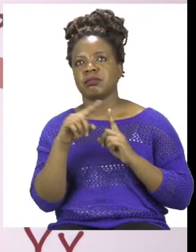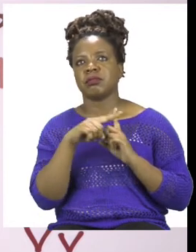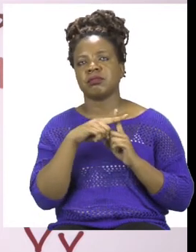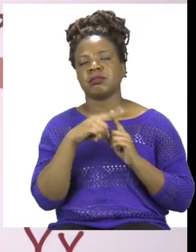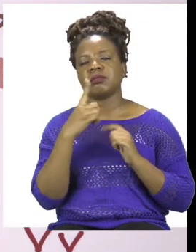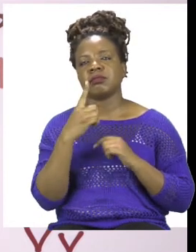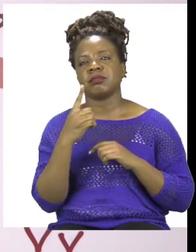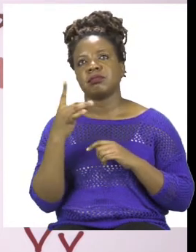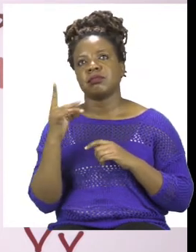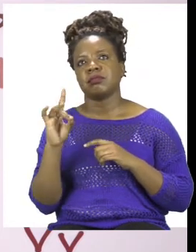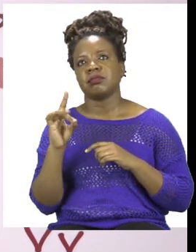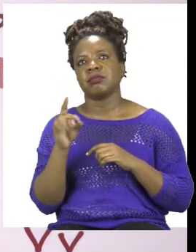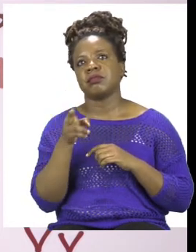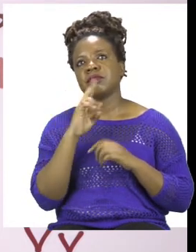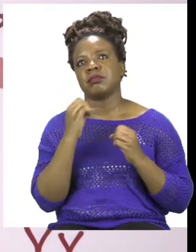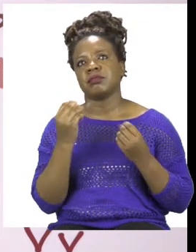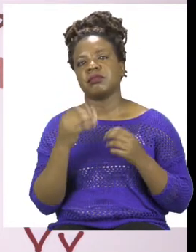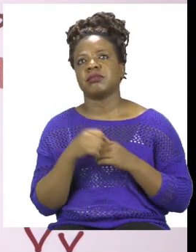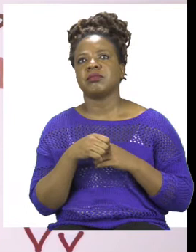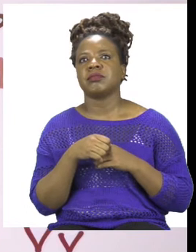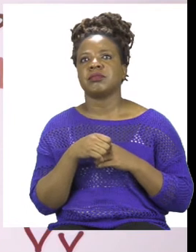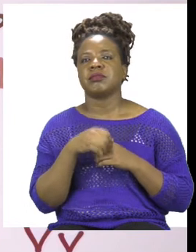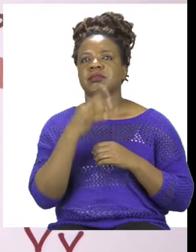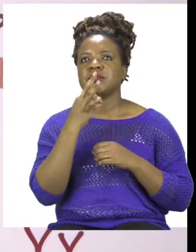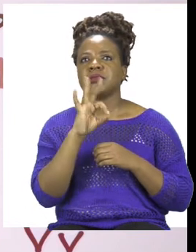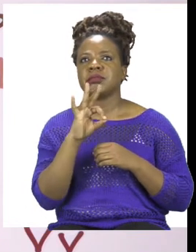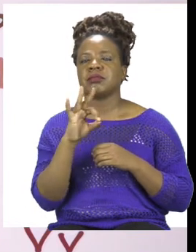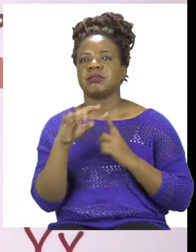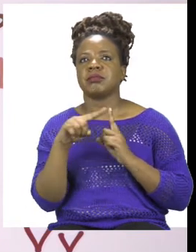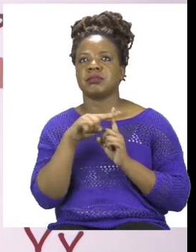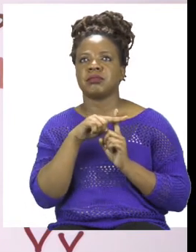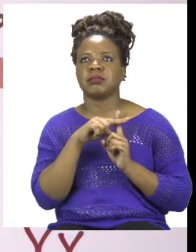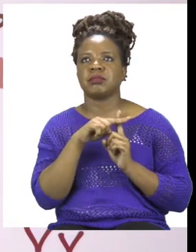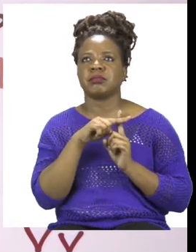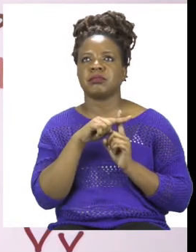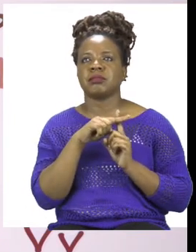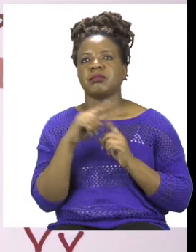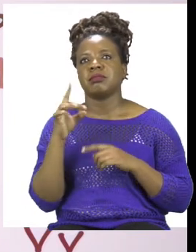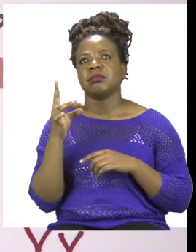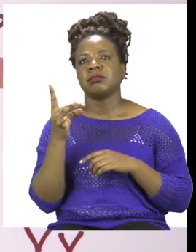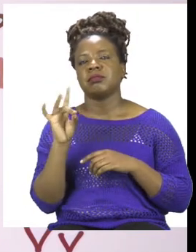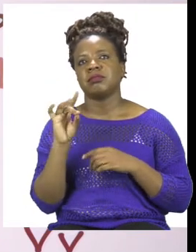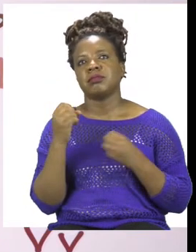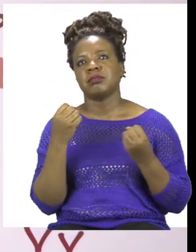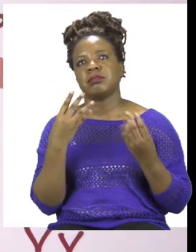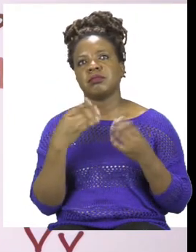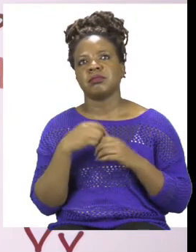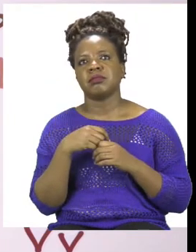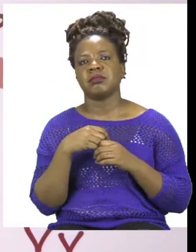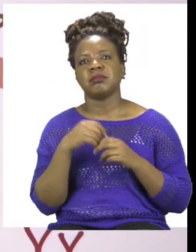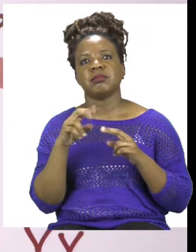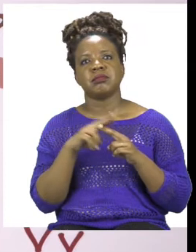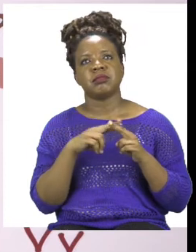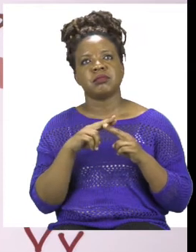We are going to start by saying 9 plus 8. Now you can use your counters,